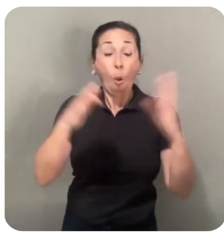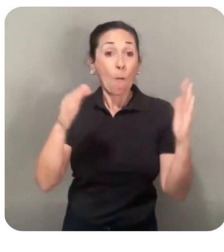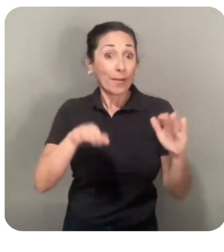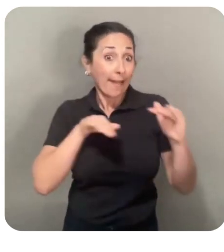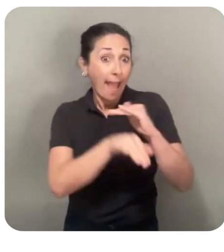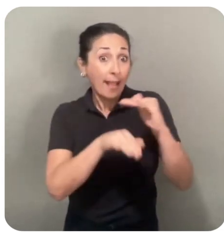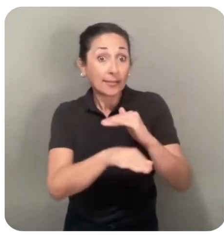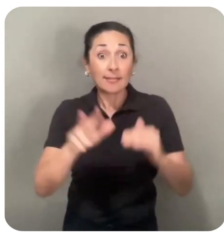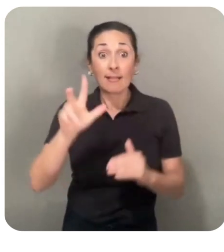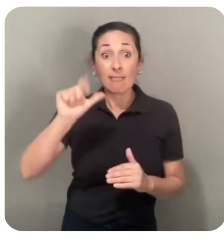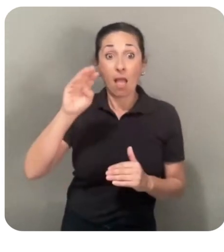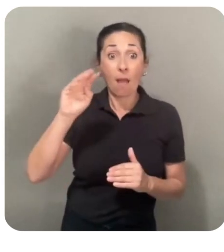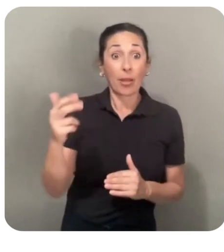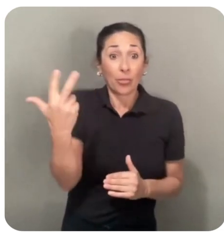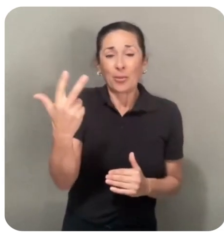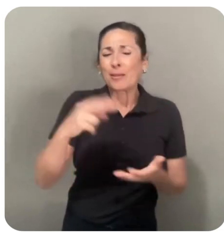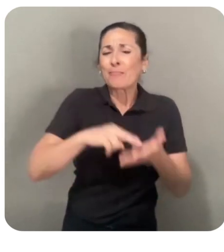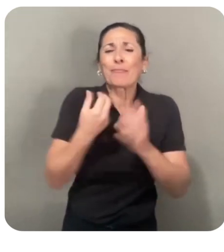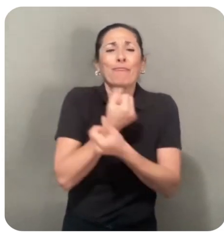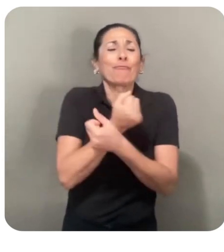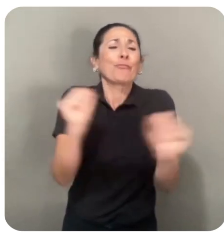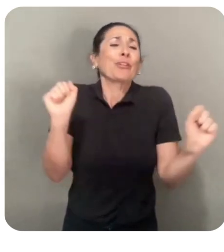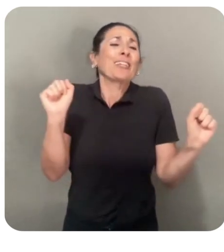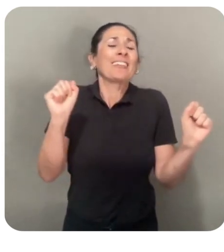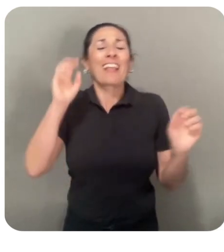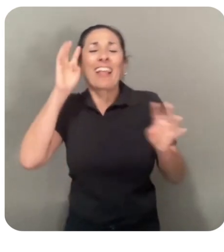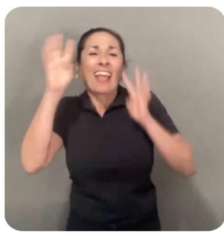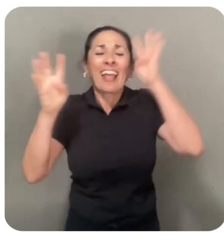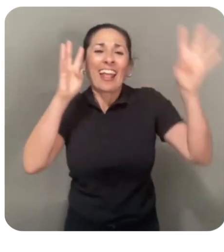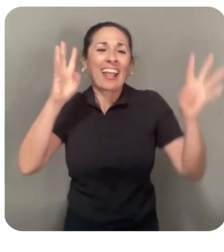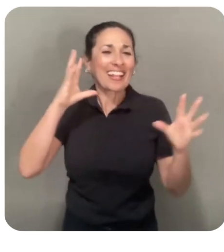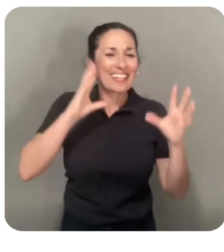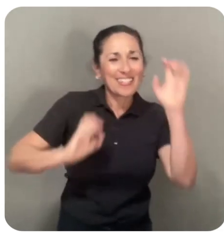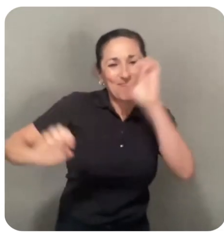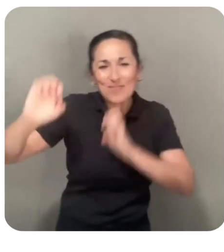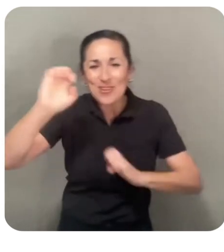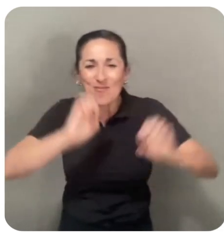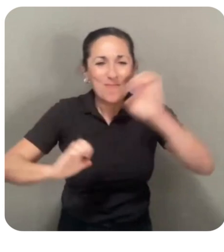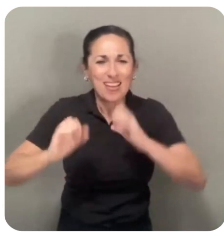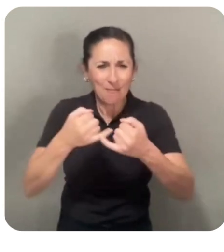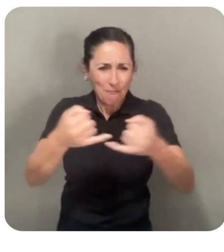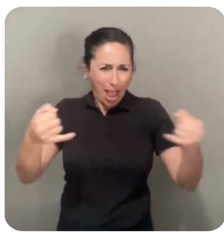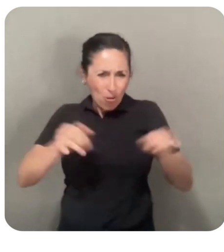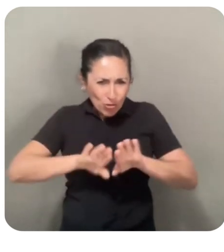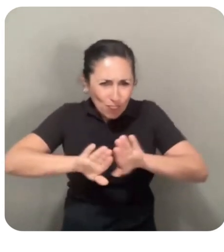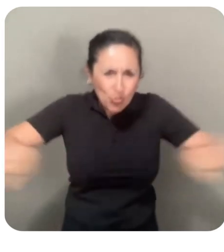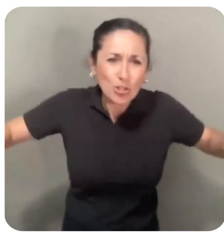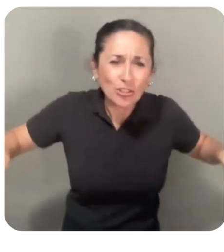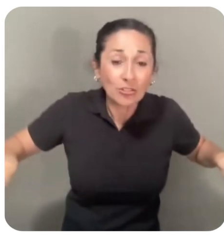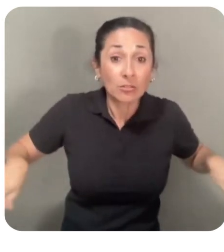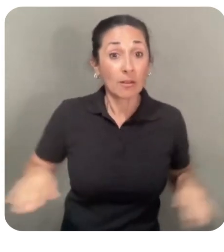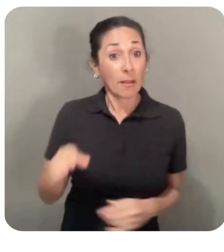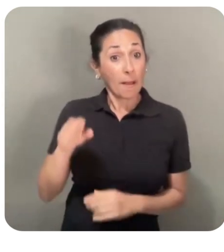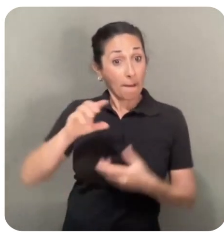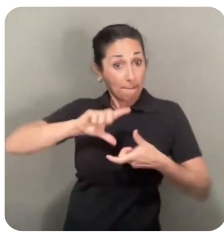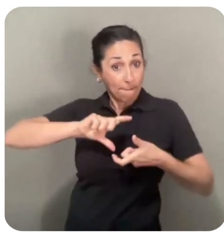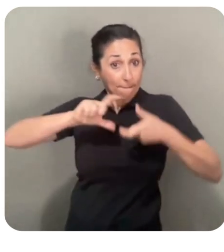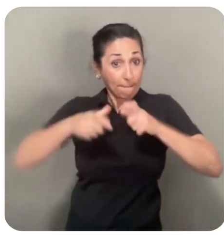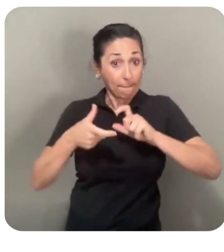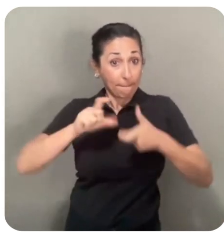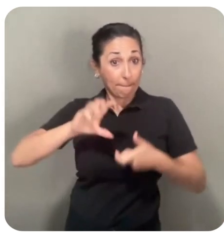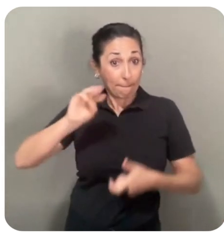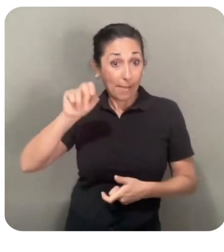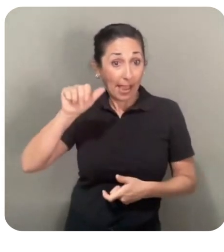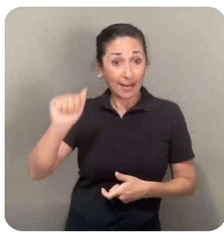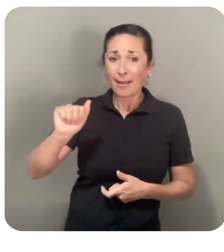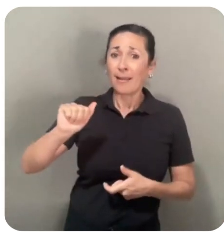to Llama 3 means freedom to innovate, experiment, and push boundaries. For Meta, we believe that a stronger